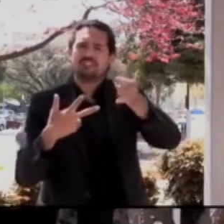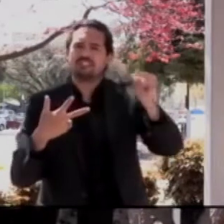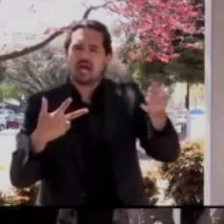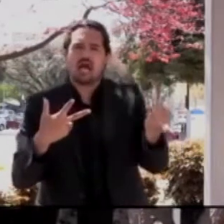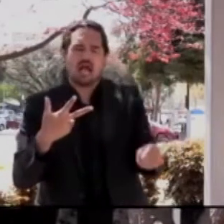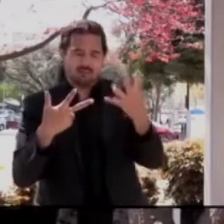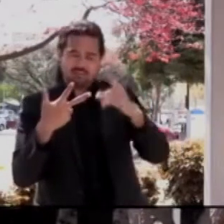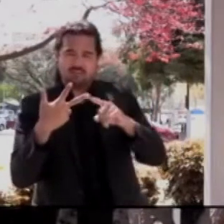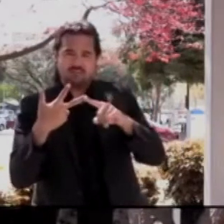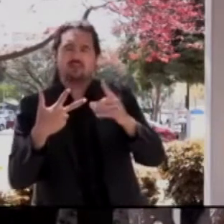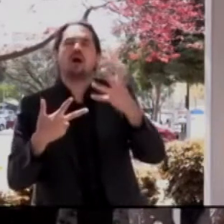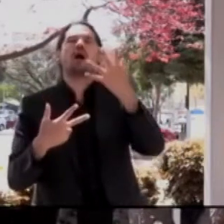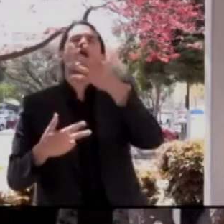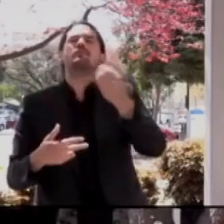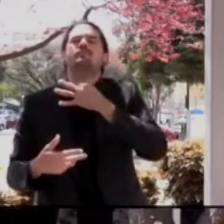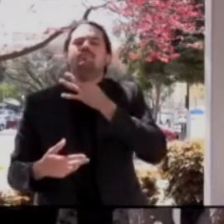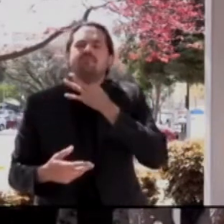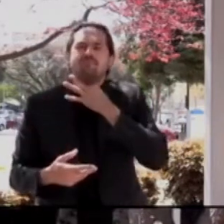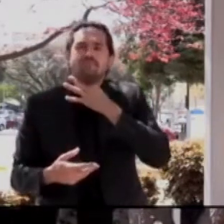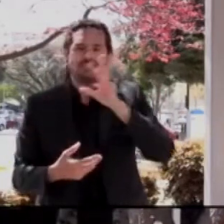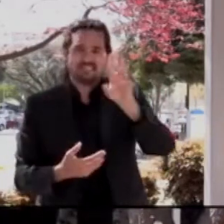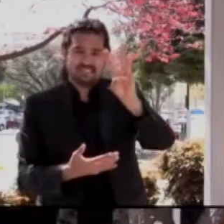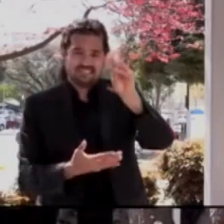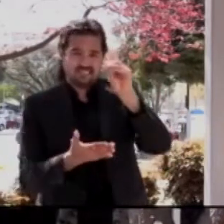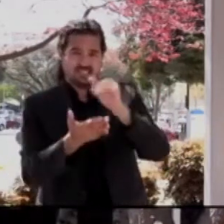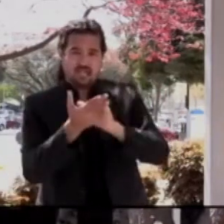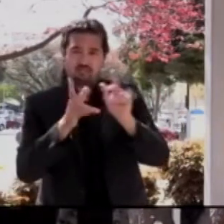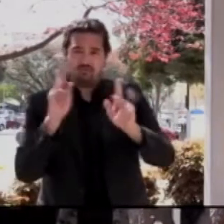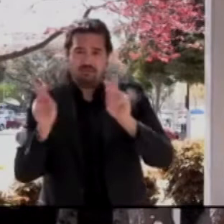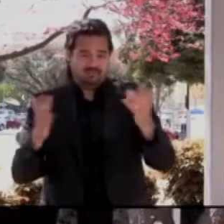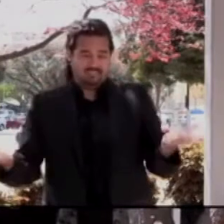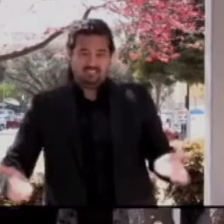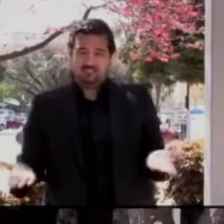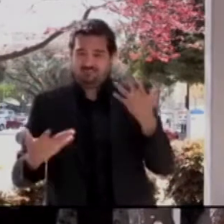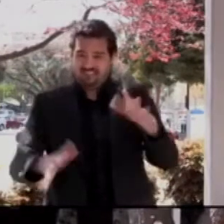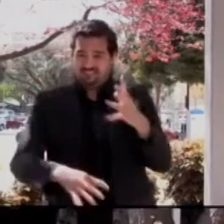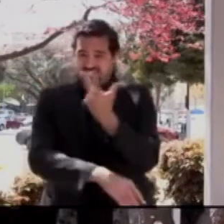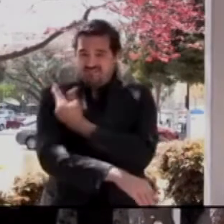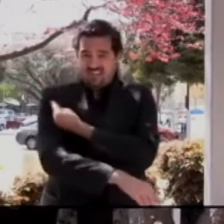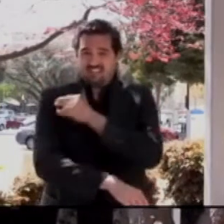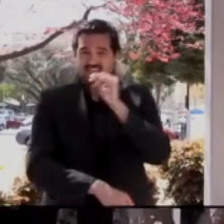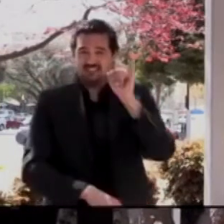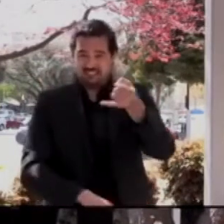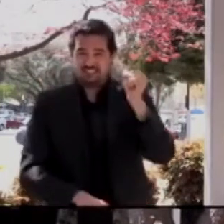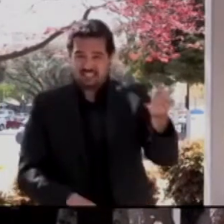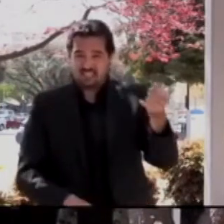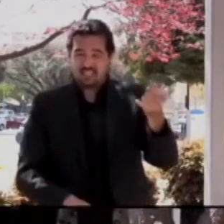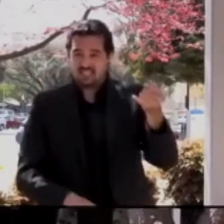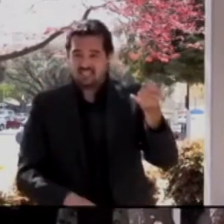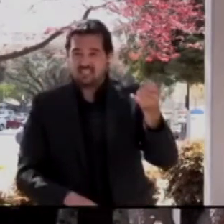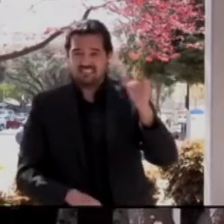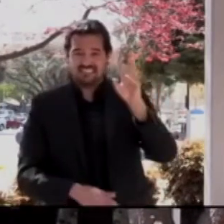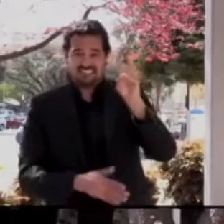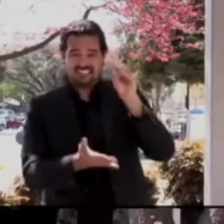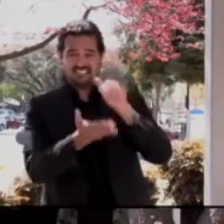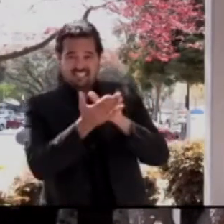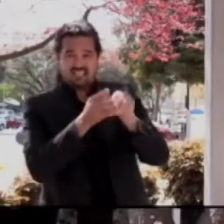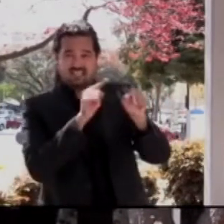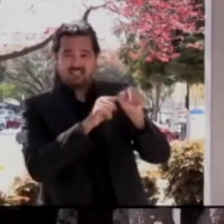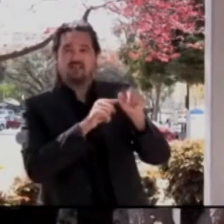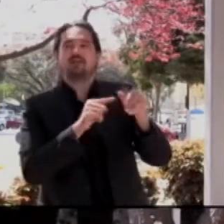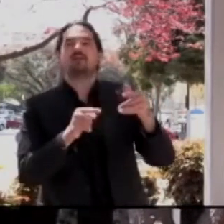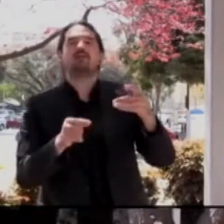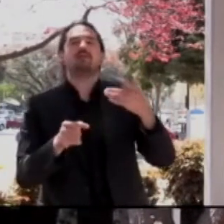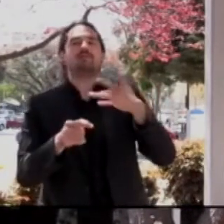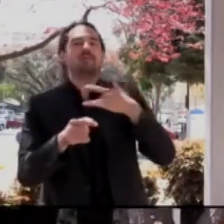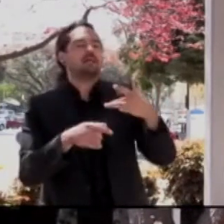,000 people that have received this shot, and I know that it was, that oftentimes in the outreach to homeless communities and others,